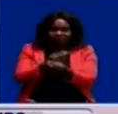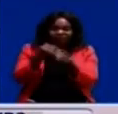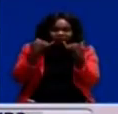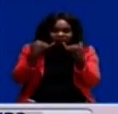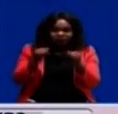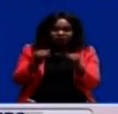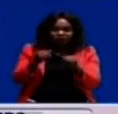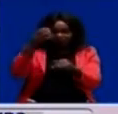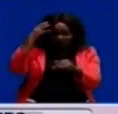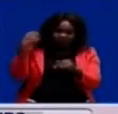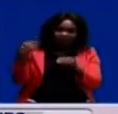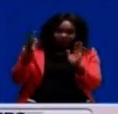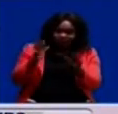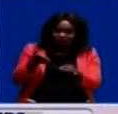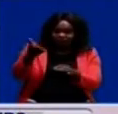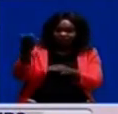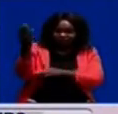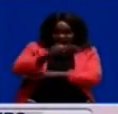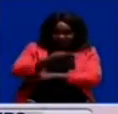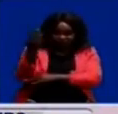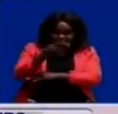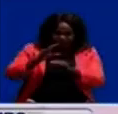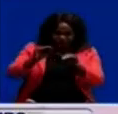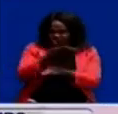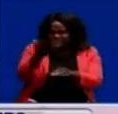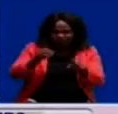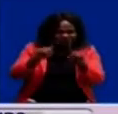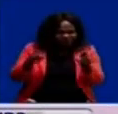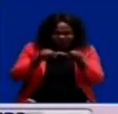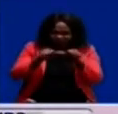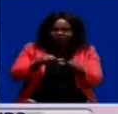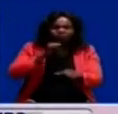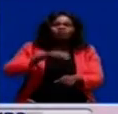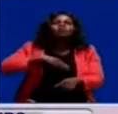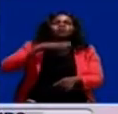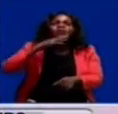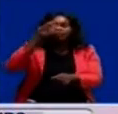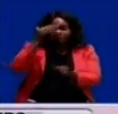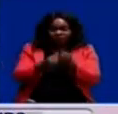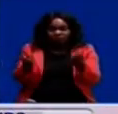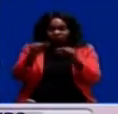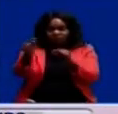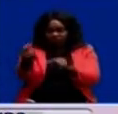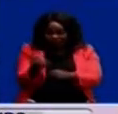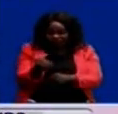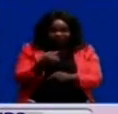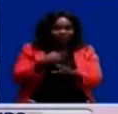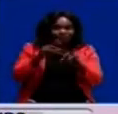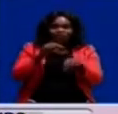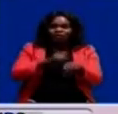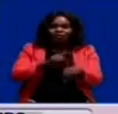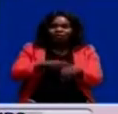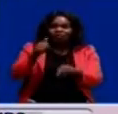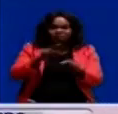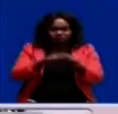officers by the borders to at least educate them, but still it's not enough because when they come here, there's no time for them to